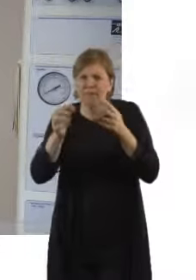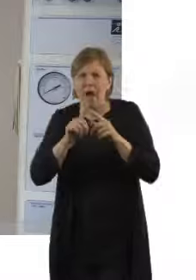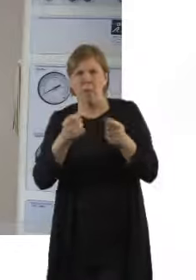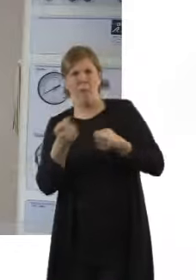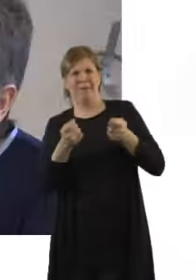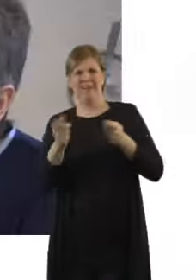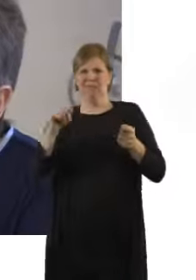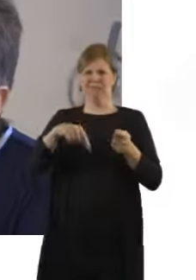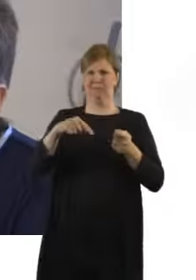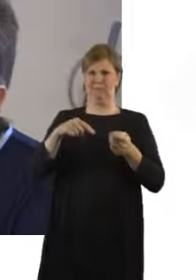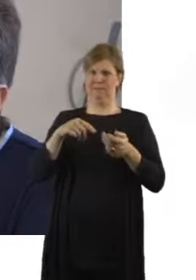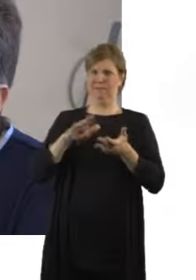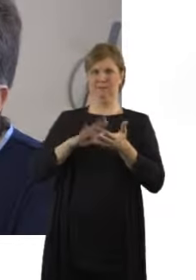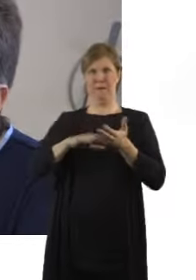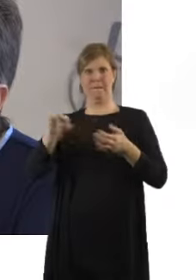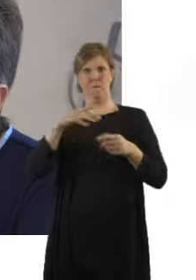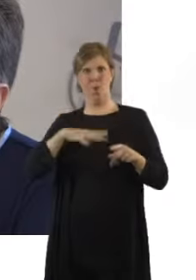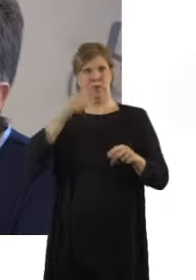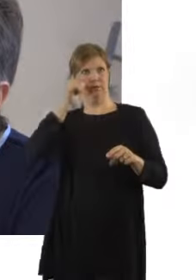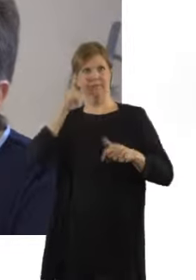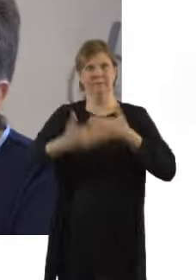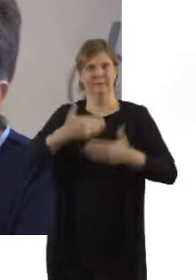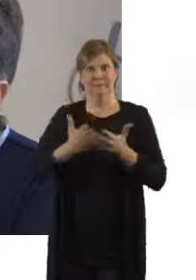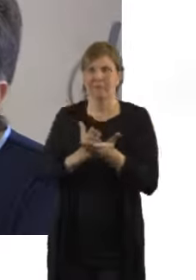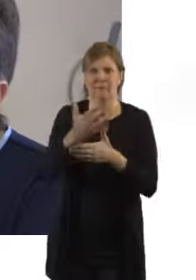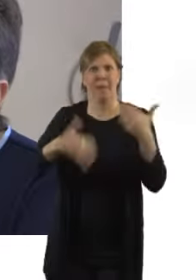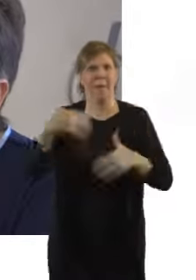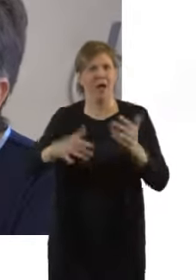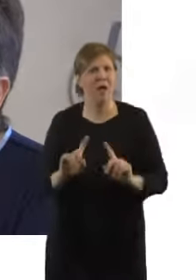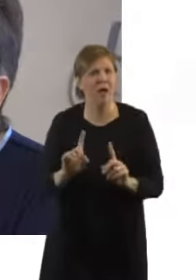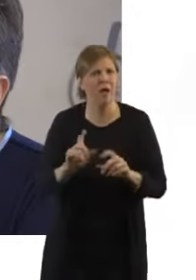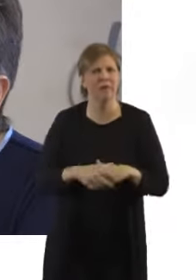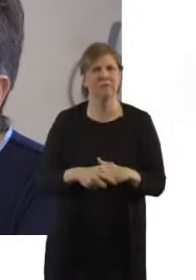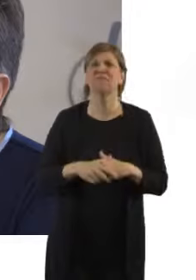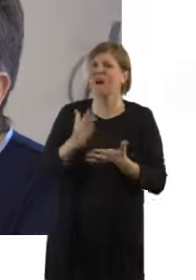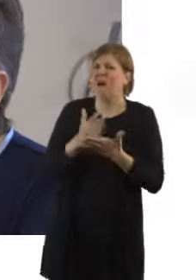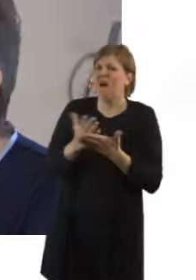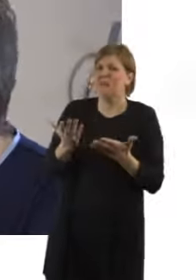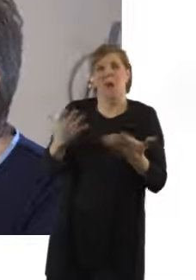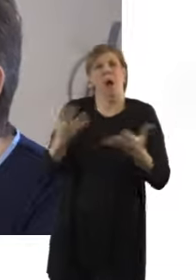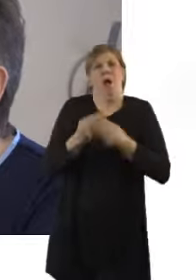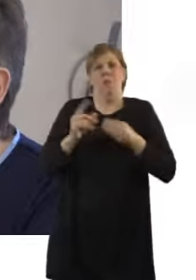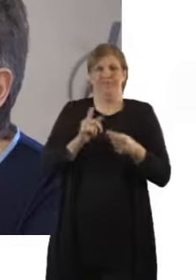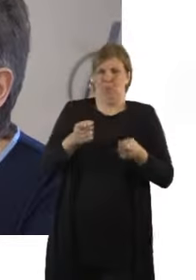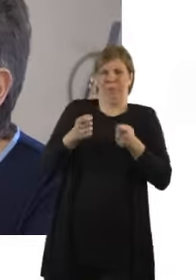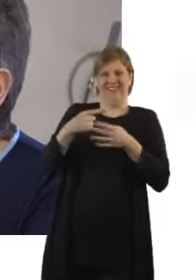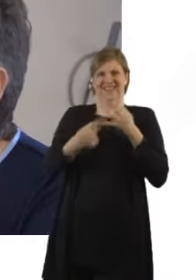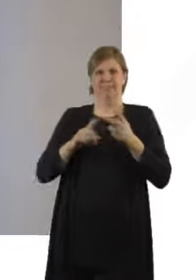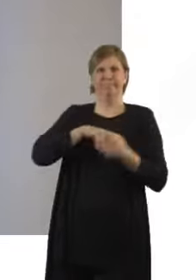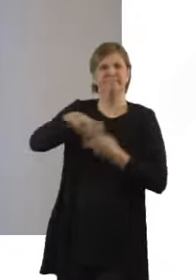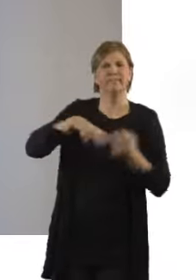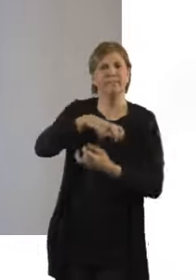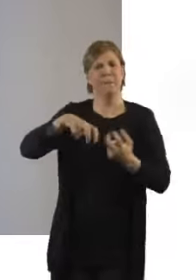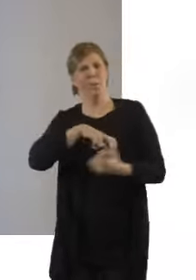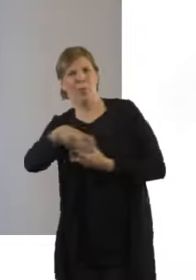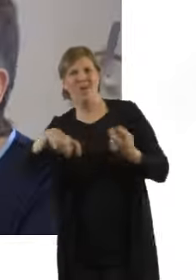Certainly. A big help for coping is mobility. It's moving about and changing position. The last thing a